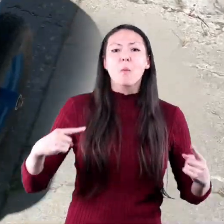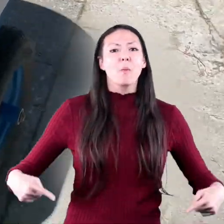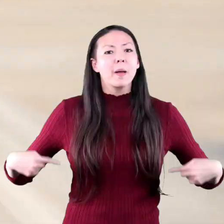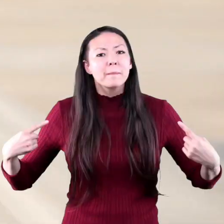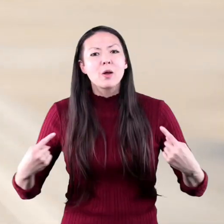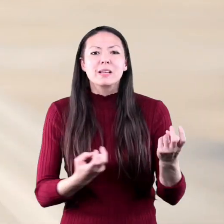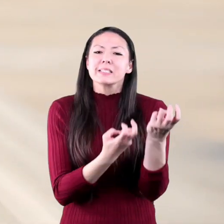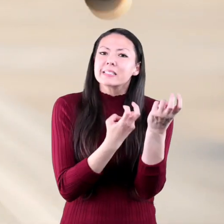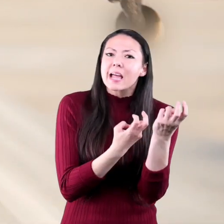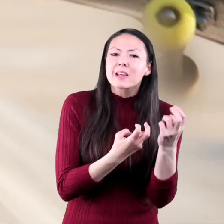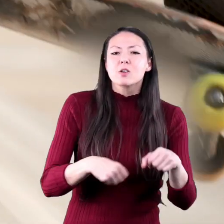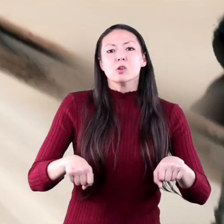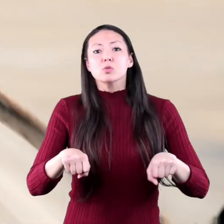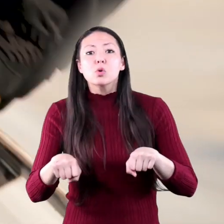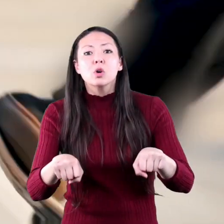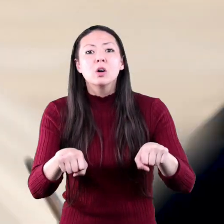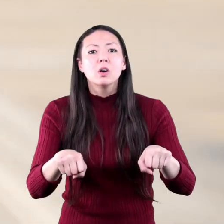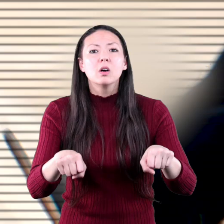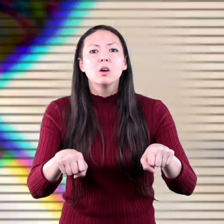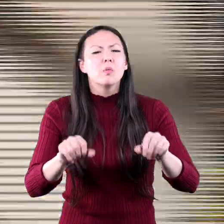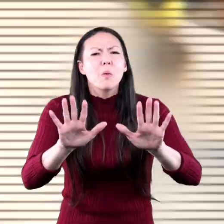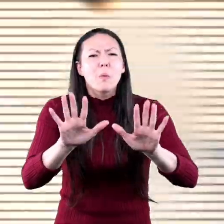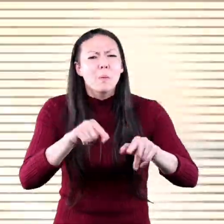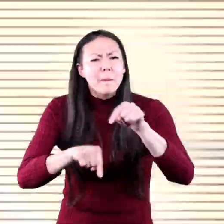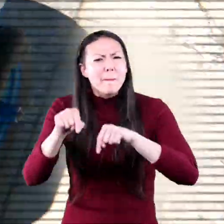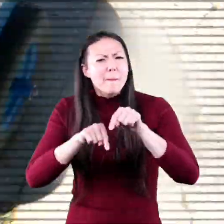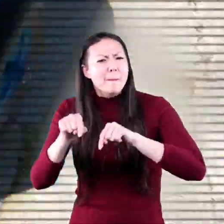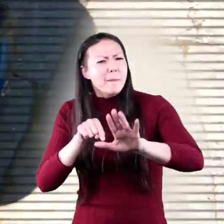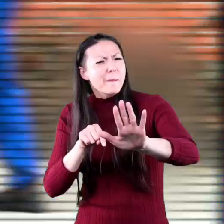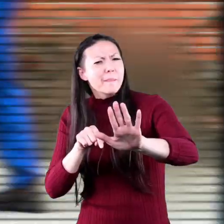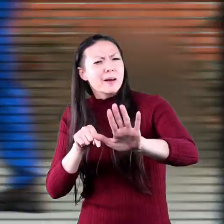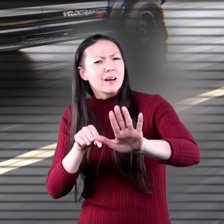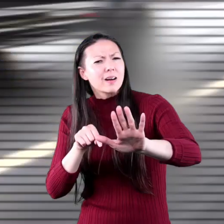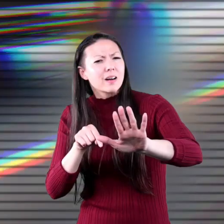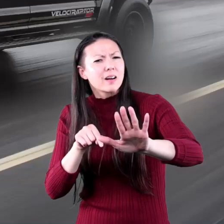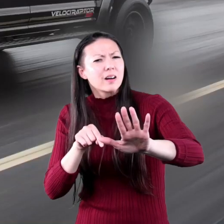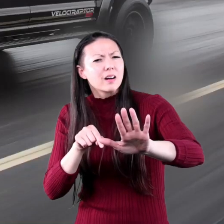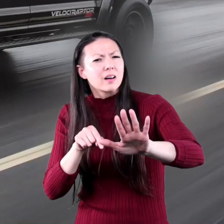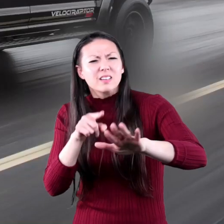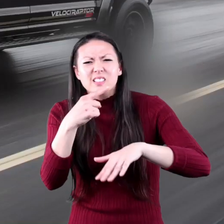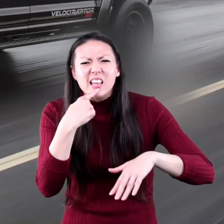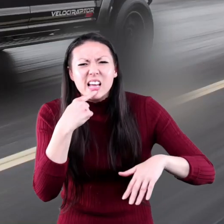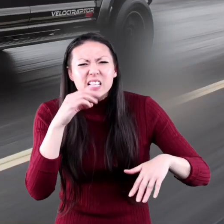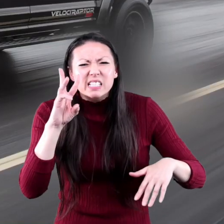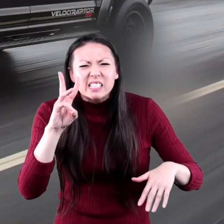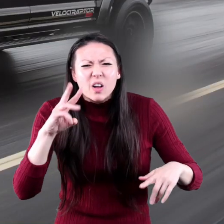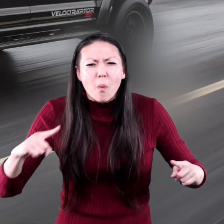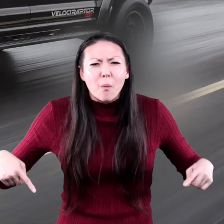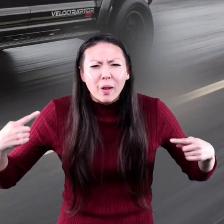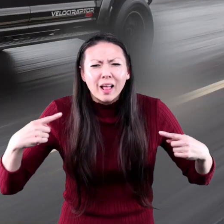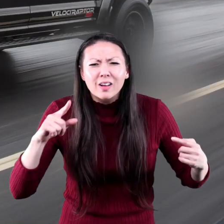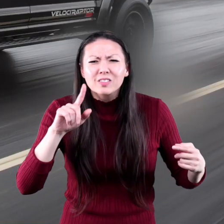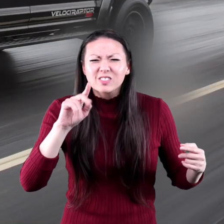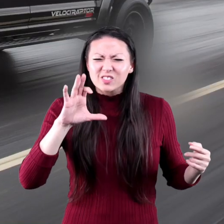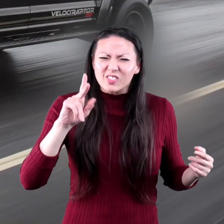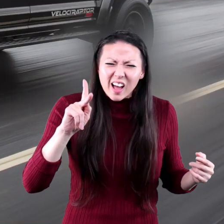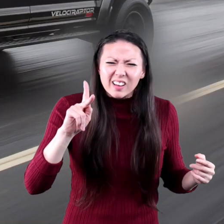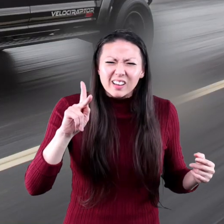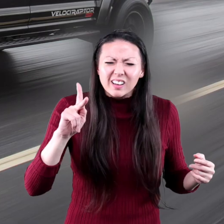wheelbarrows, skates, and scooters. Wait, whoa, back up. Is that a six-wheel truck?